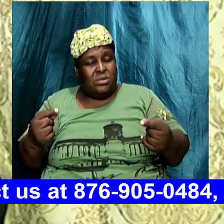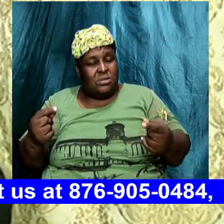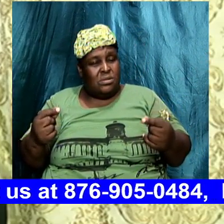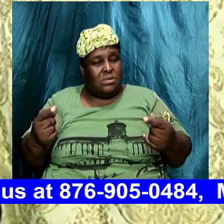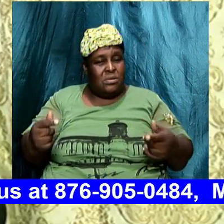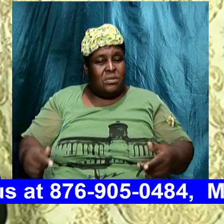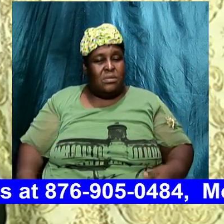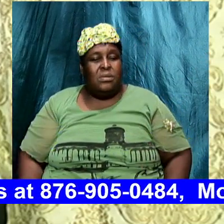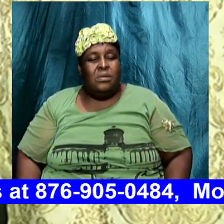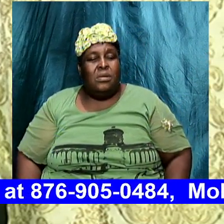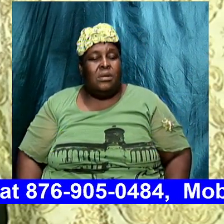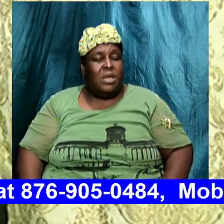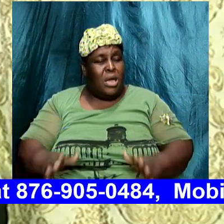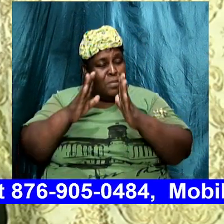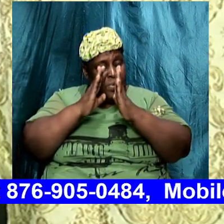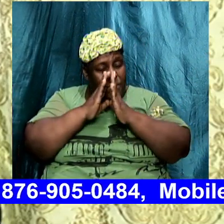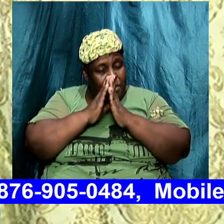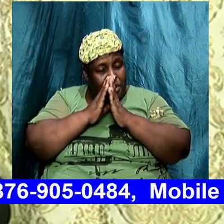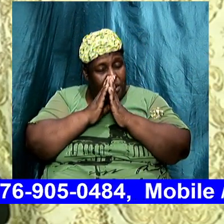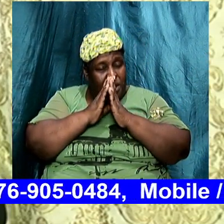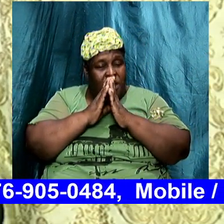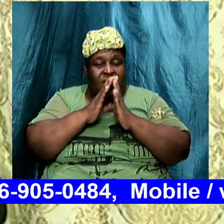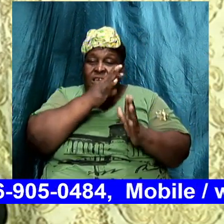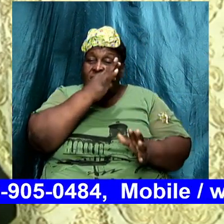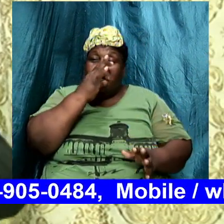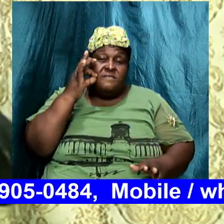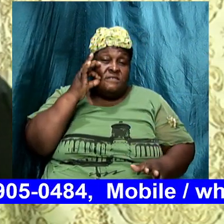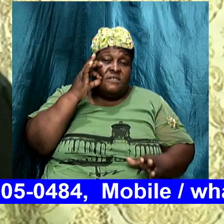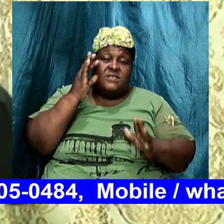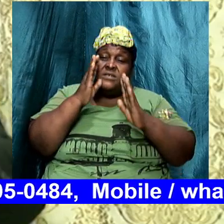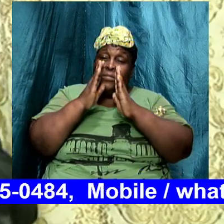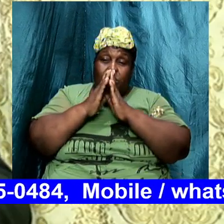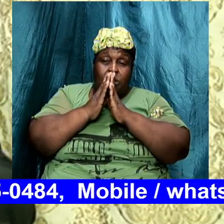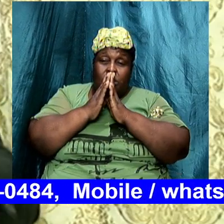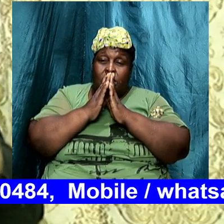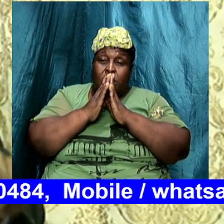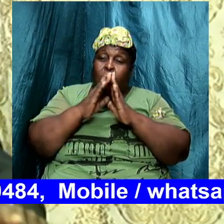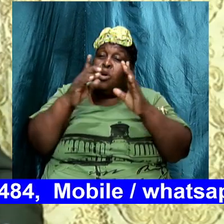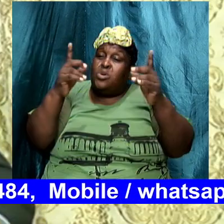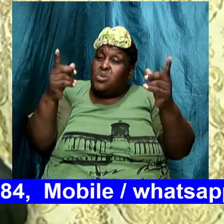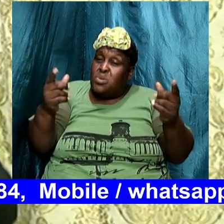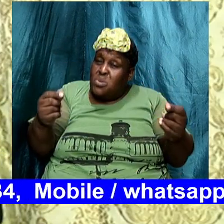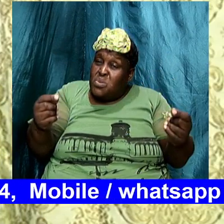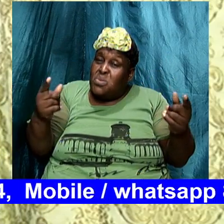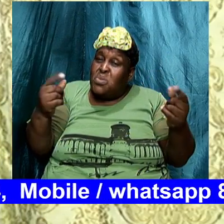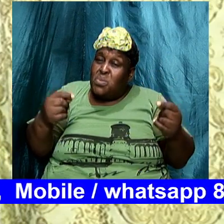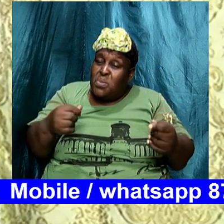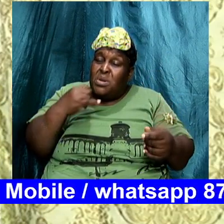we can pray and we can fast and pray but the doing is God